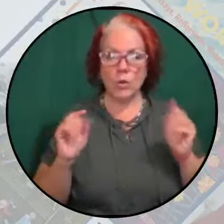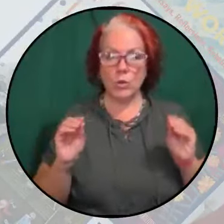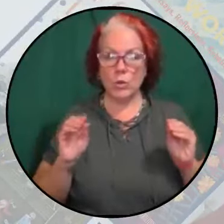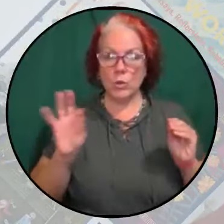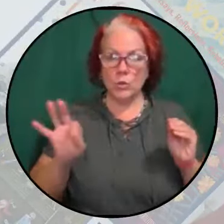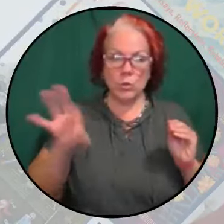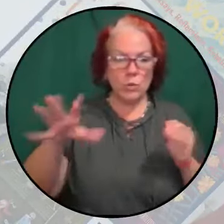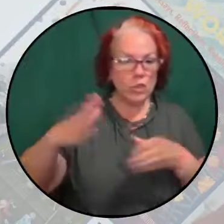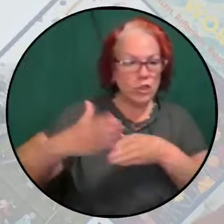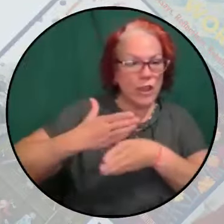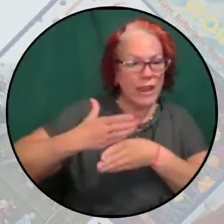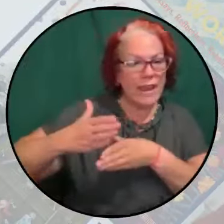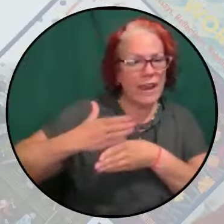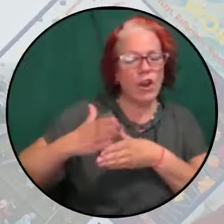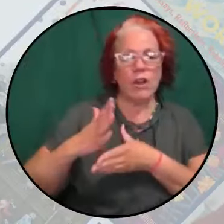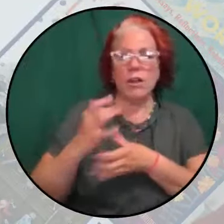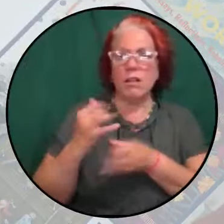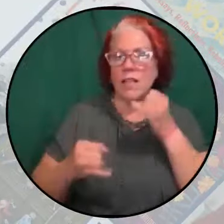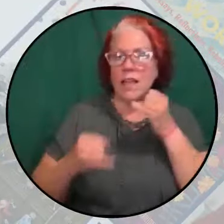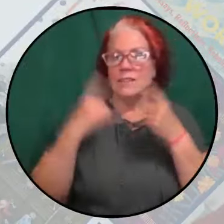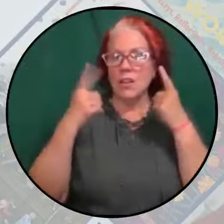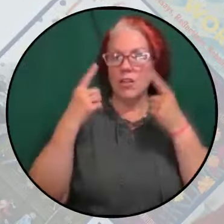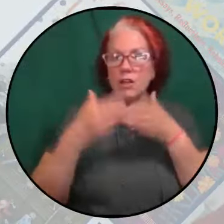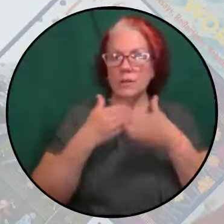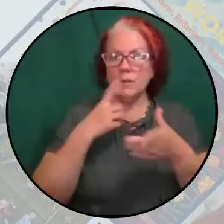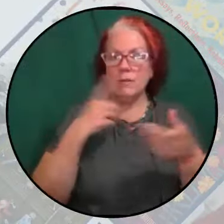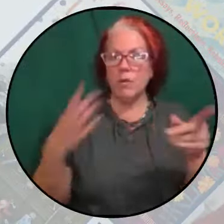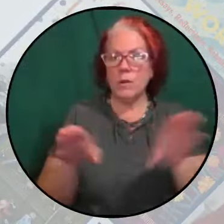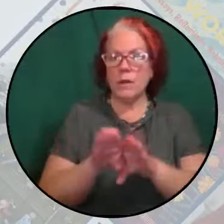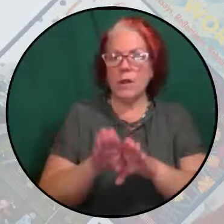share any thoughts before we close out.